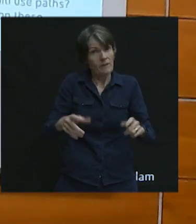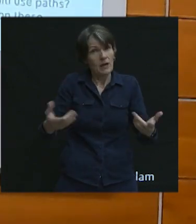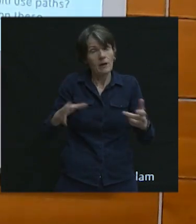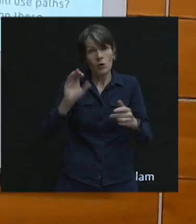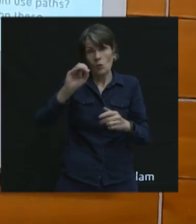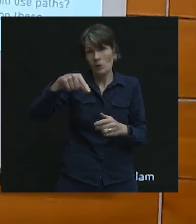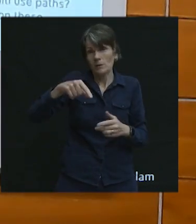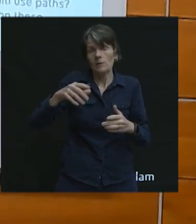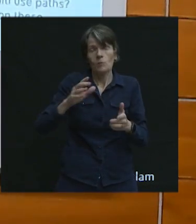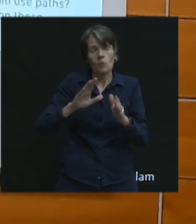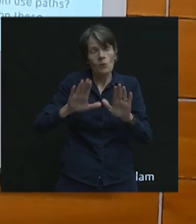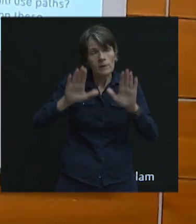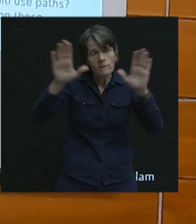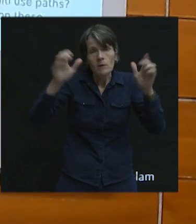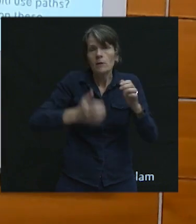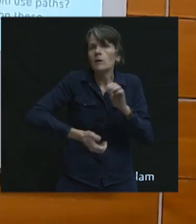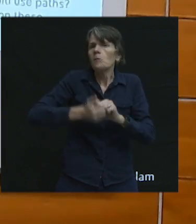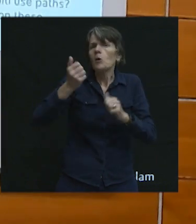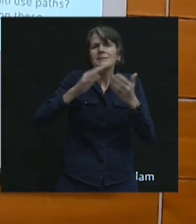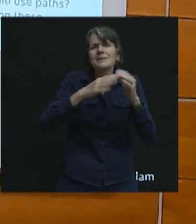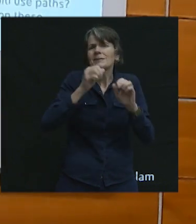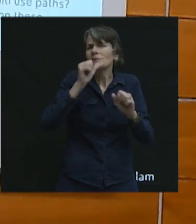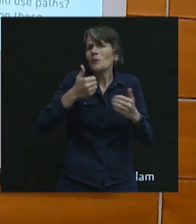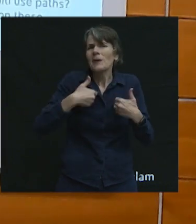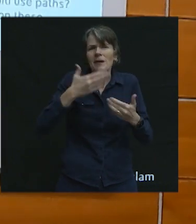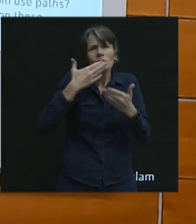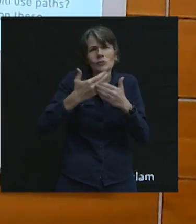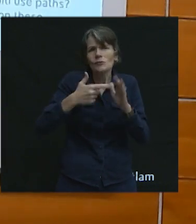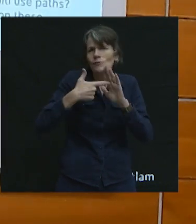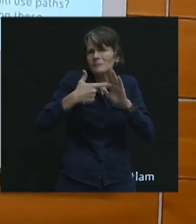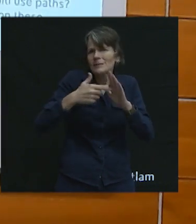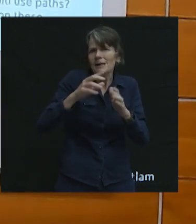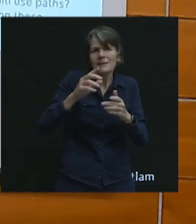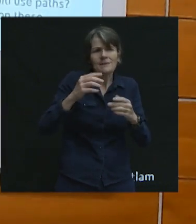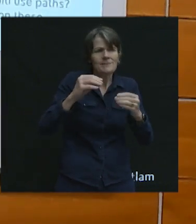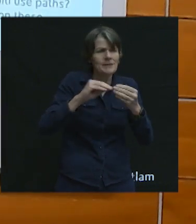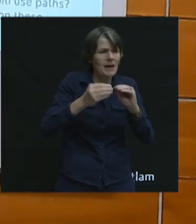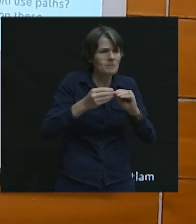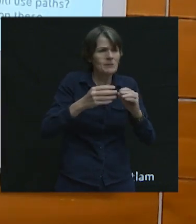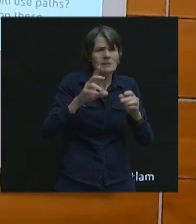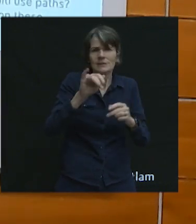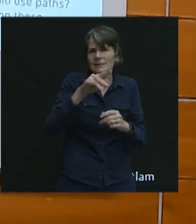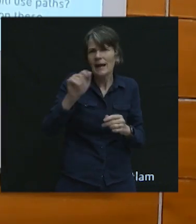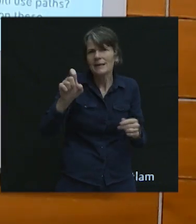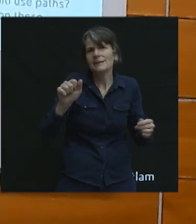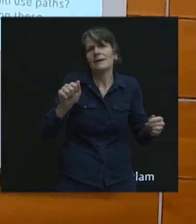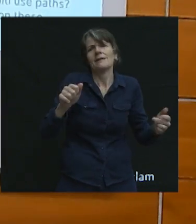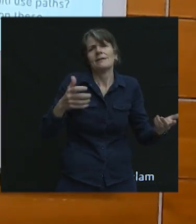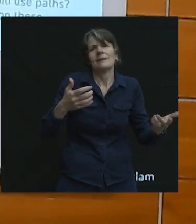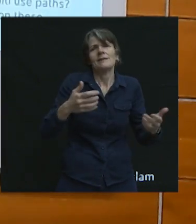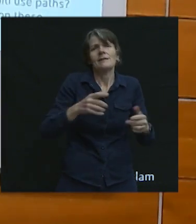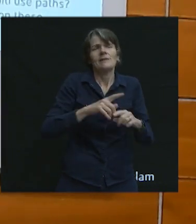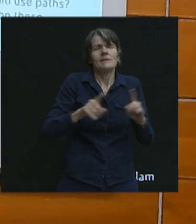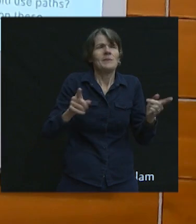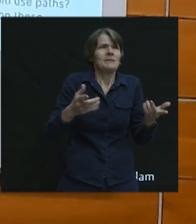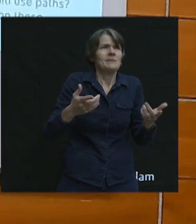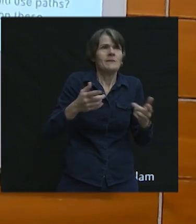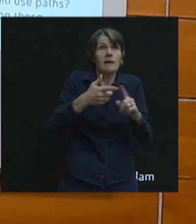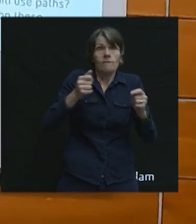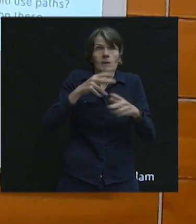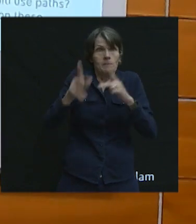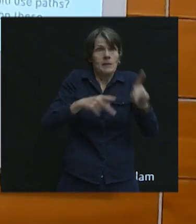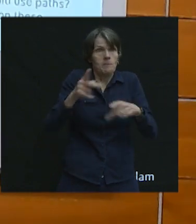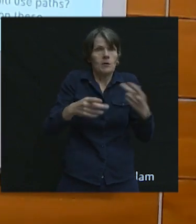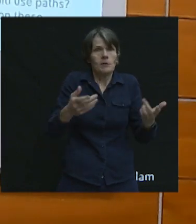have rich population representative data that's current and instead rely on five-year-old data from TransLink. So, like,